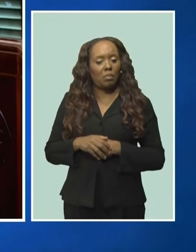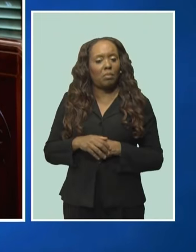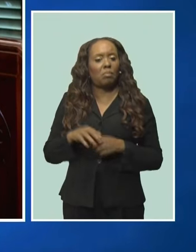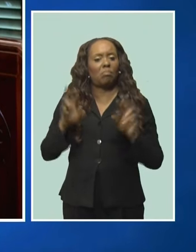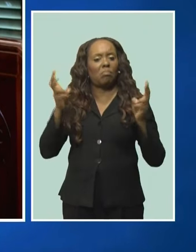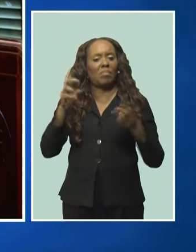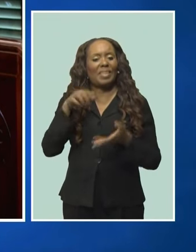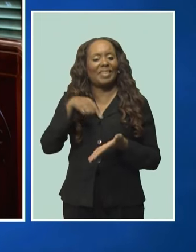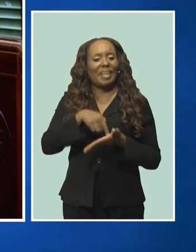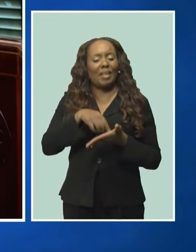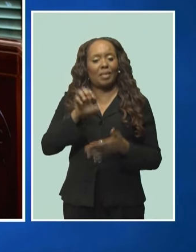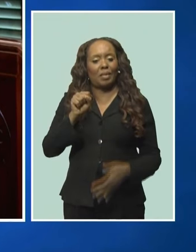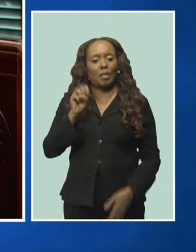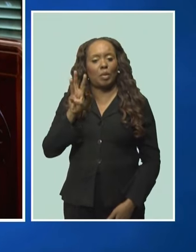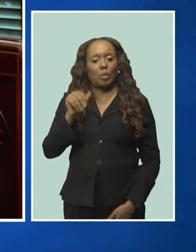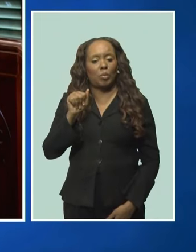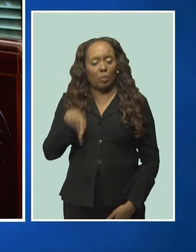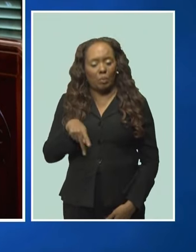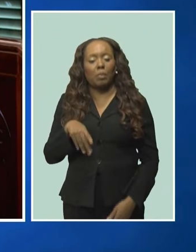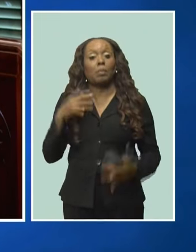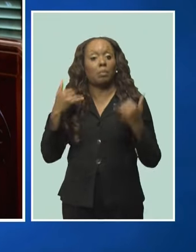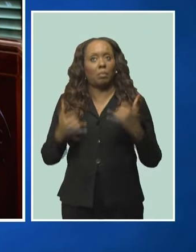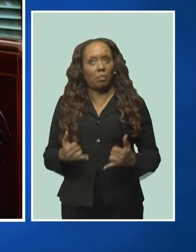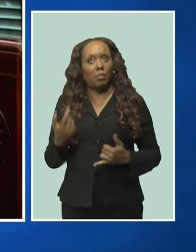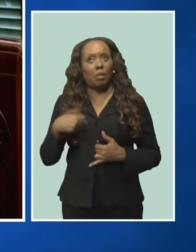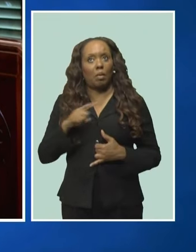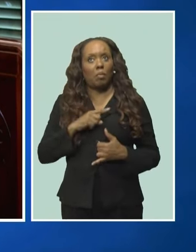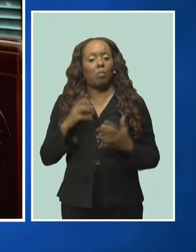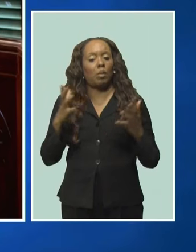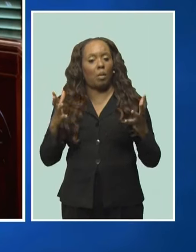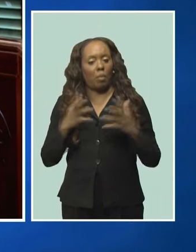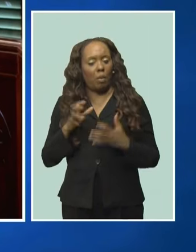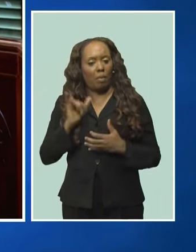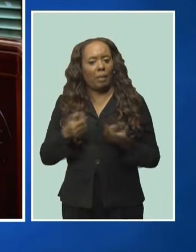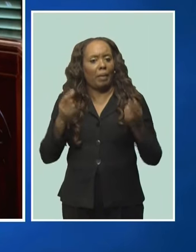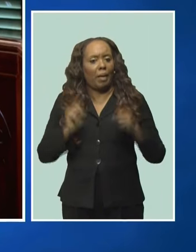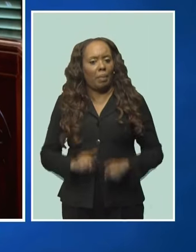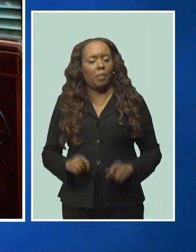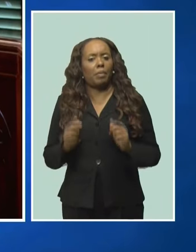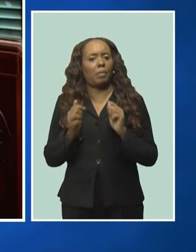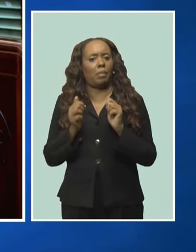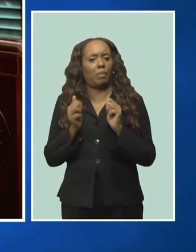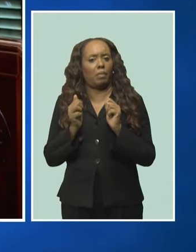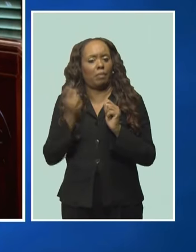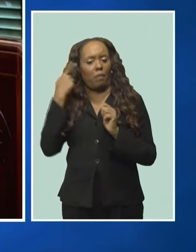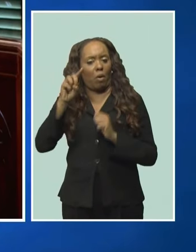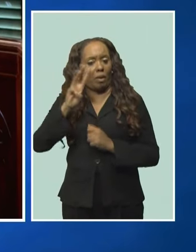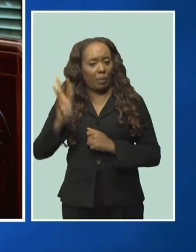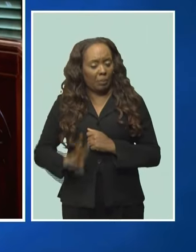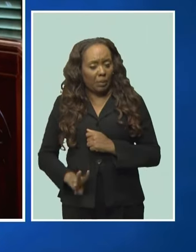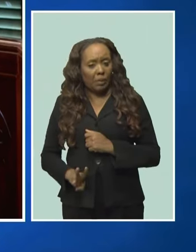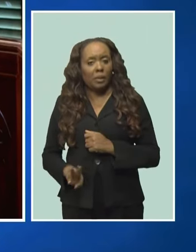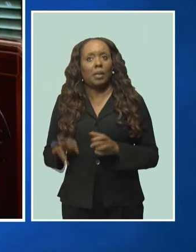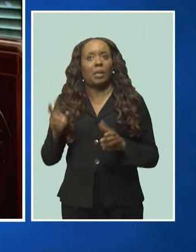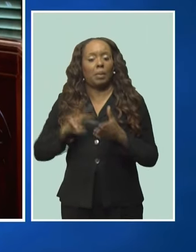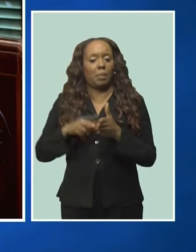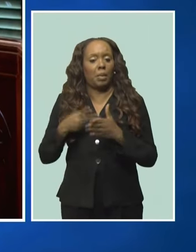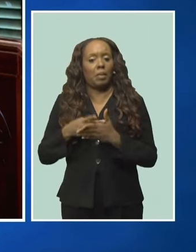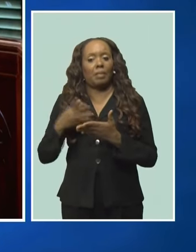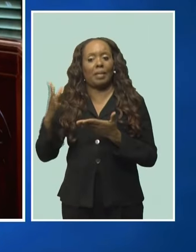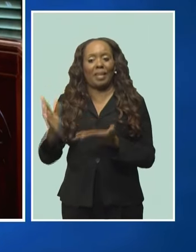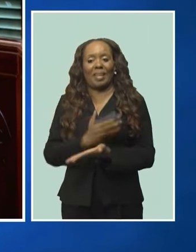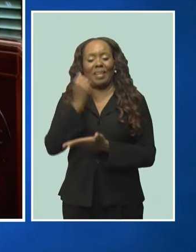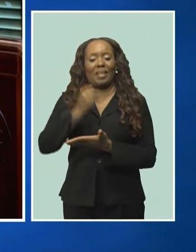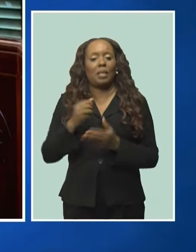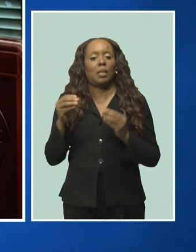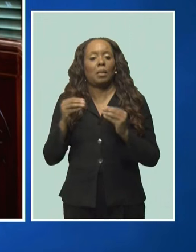call the blue bonds, and we are now looking at a debt swap for climate in order to allow us to secure more, cheaper and longer